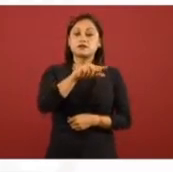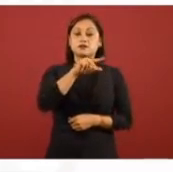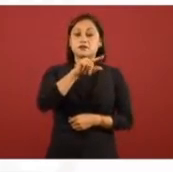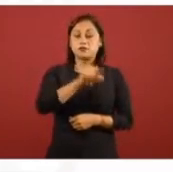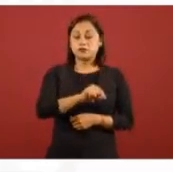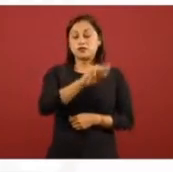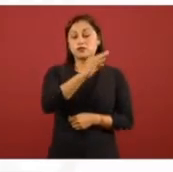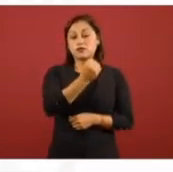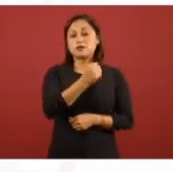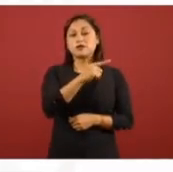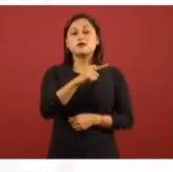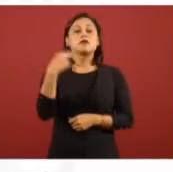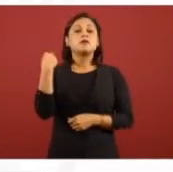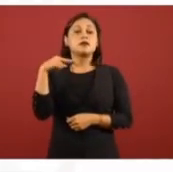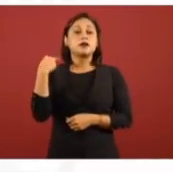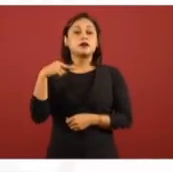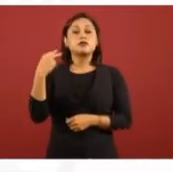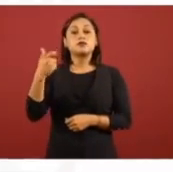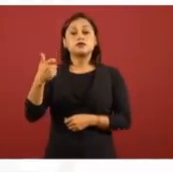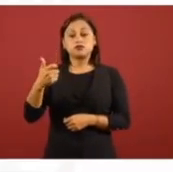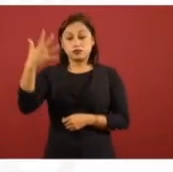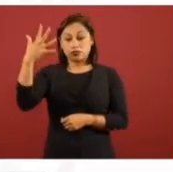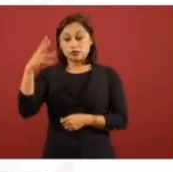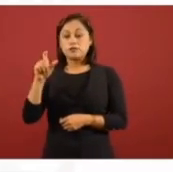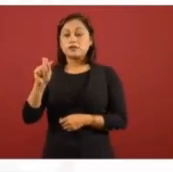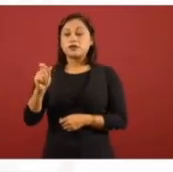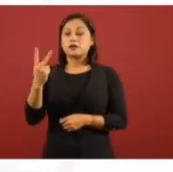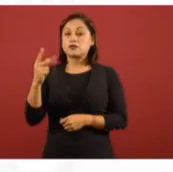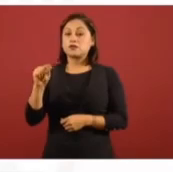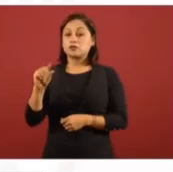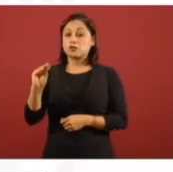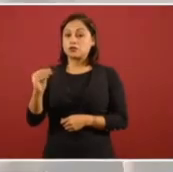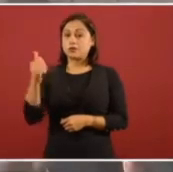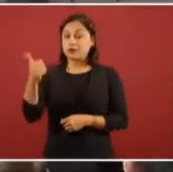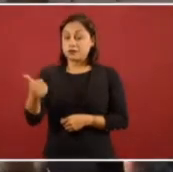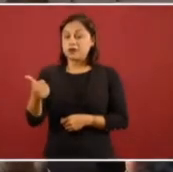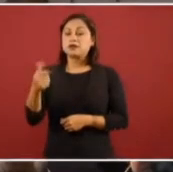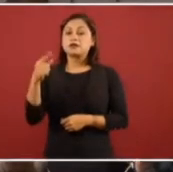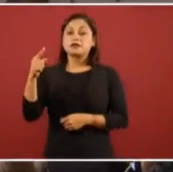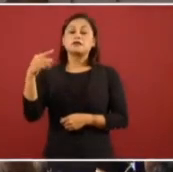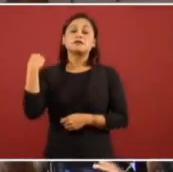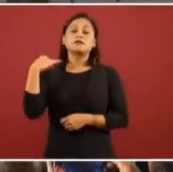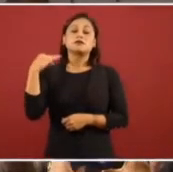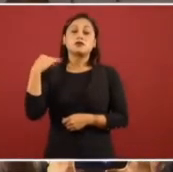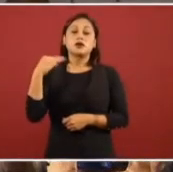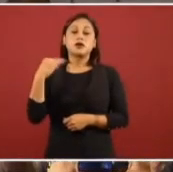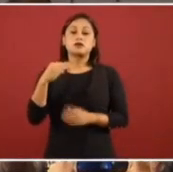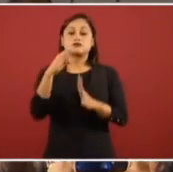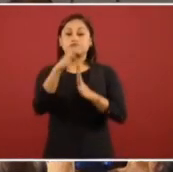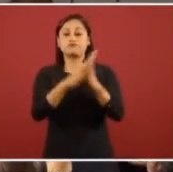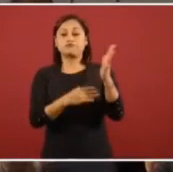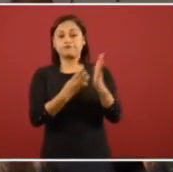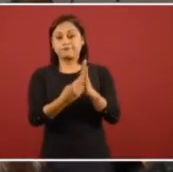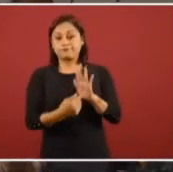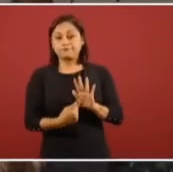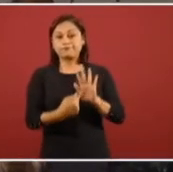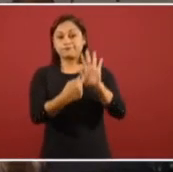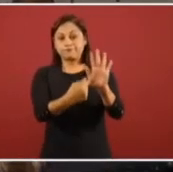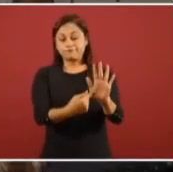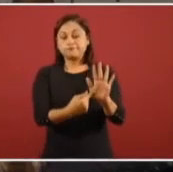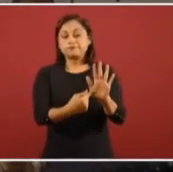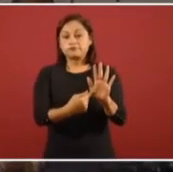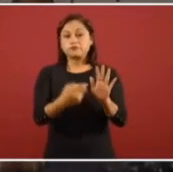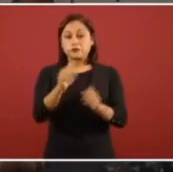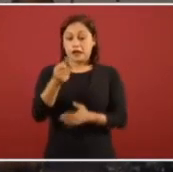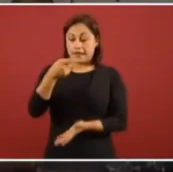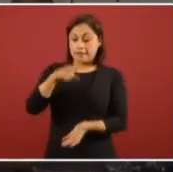Bravo, Veracruz. Y la más cara $22.96 en Churumuco, Michoacán, esta tabla muy similar las últimas tres